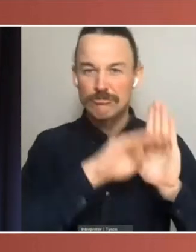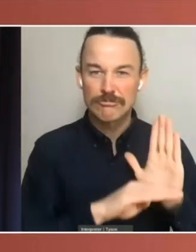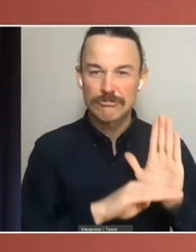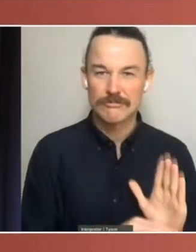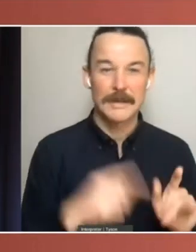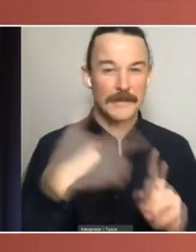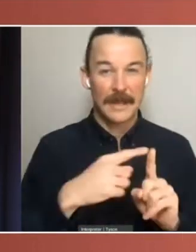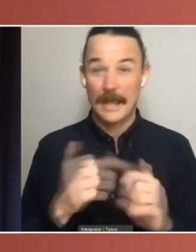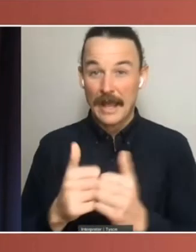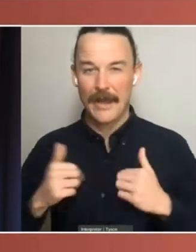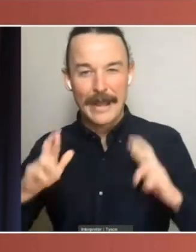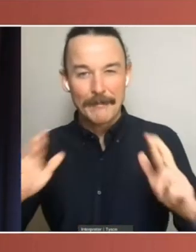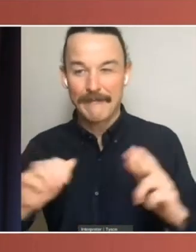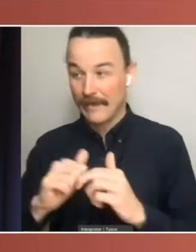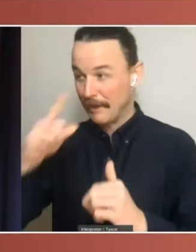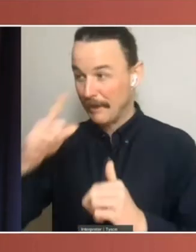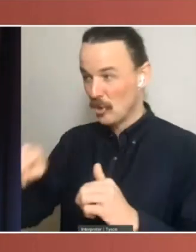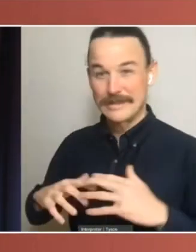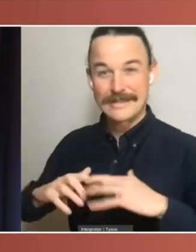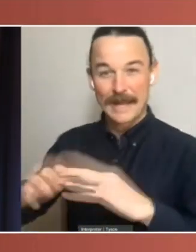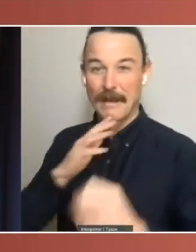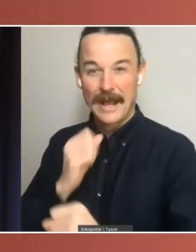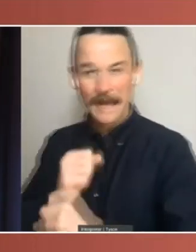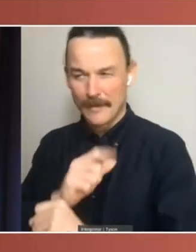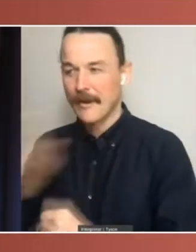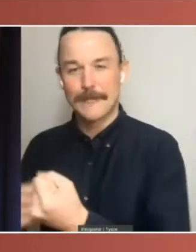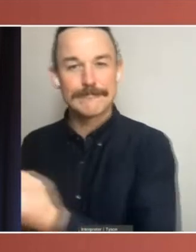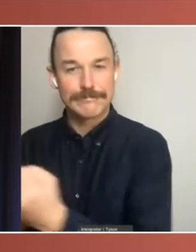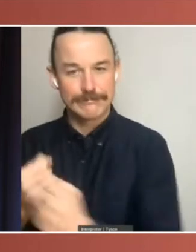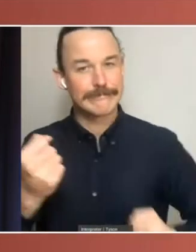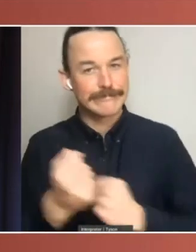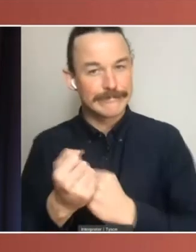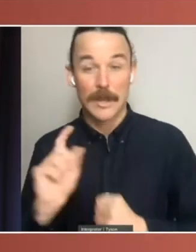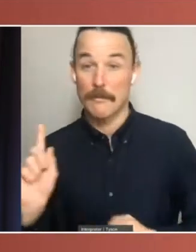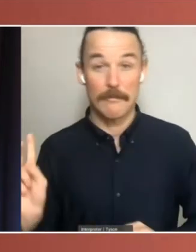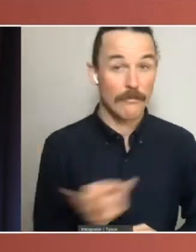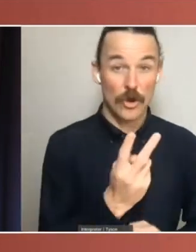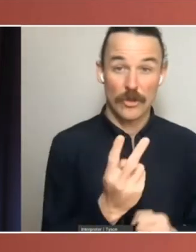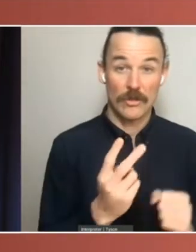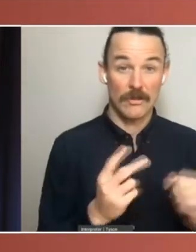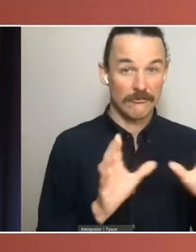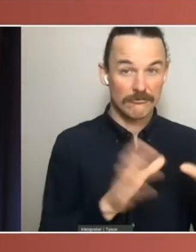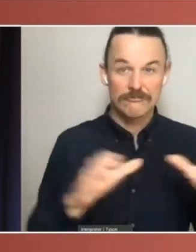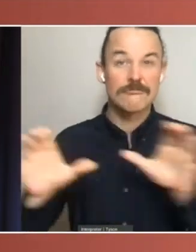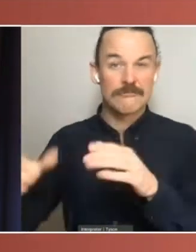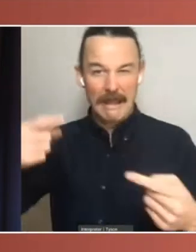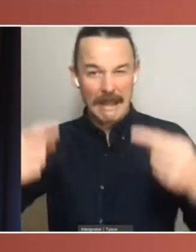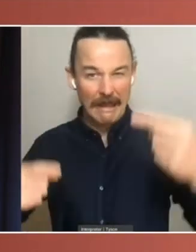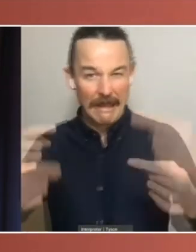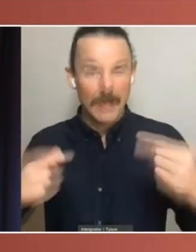and was a reform that both Labour and non-Labour politicians had argued for over the decades.